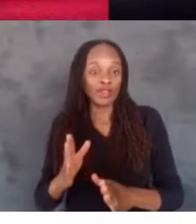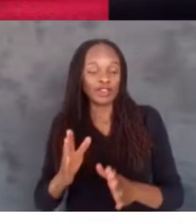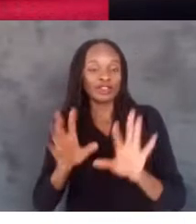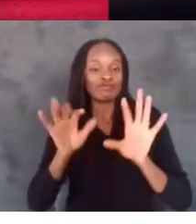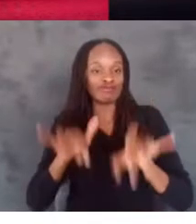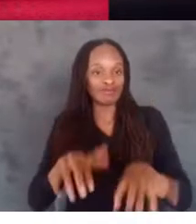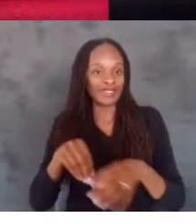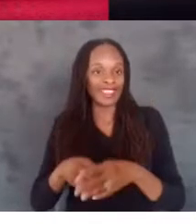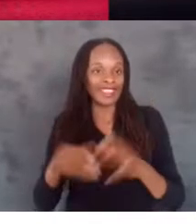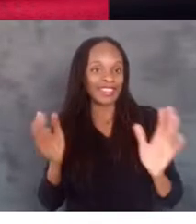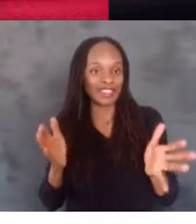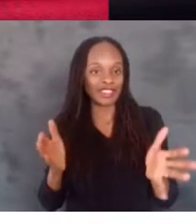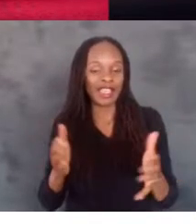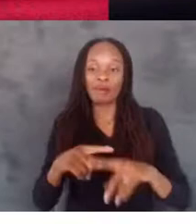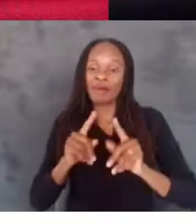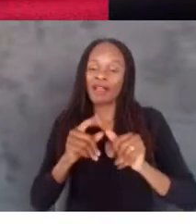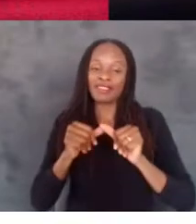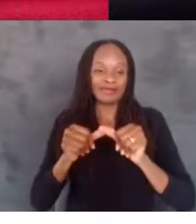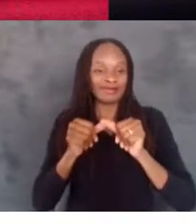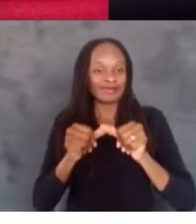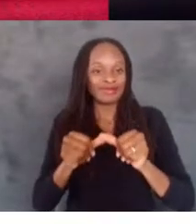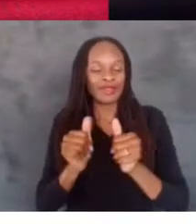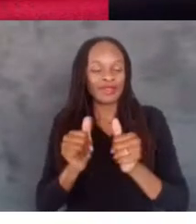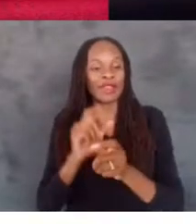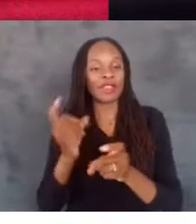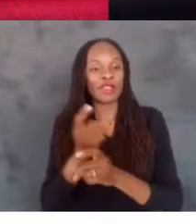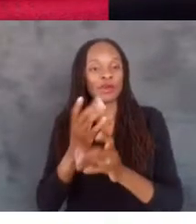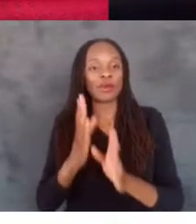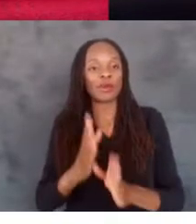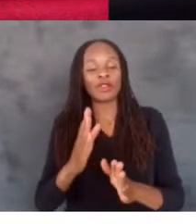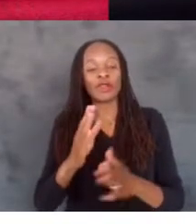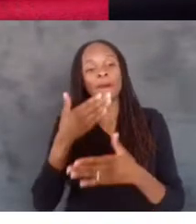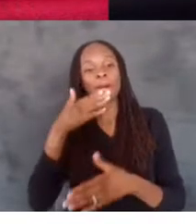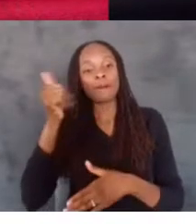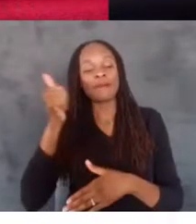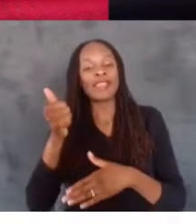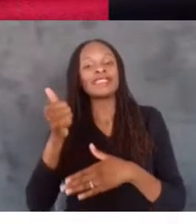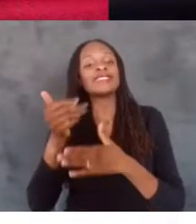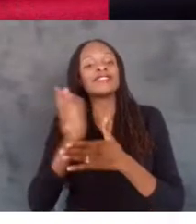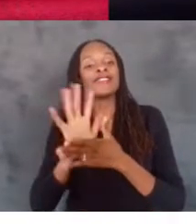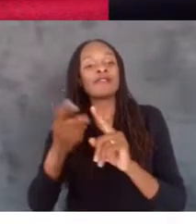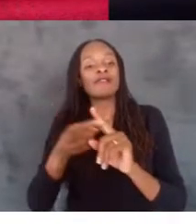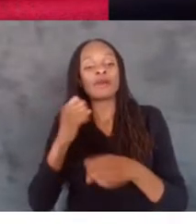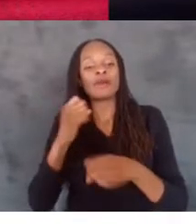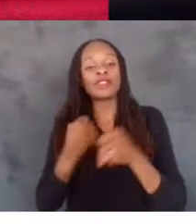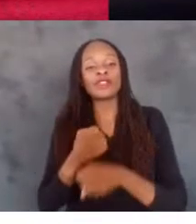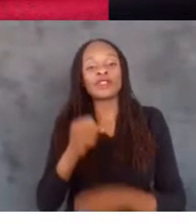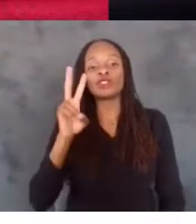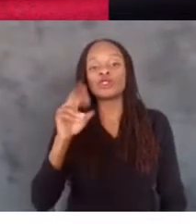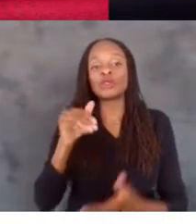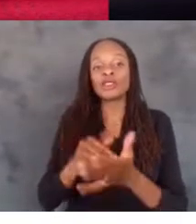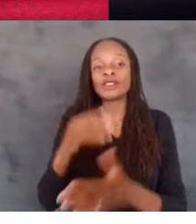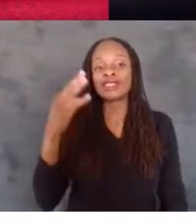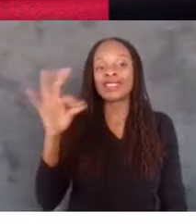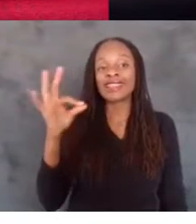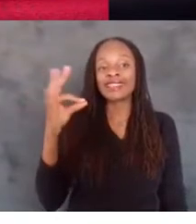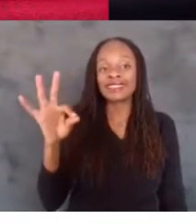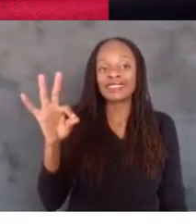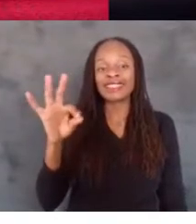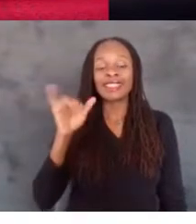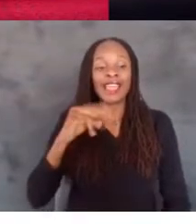But let's keep moving to the winner of Best Film from 2019. That genre was sci-fi.